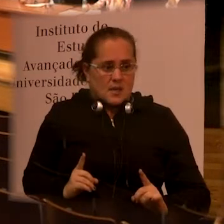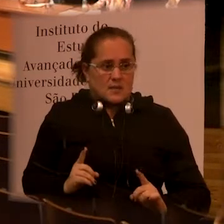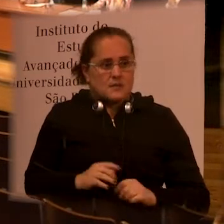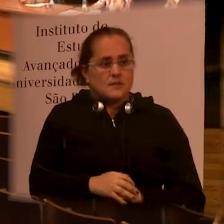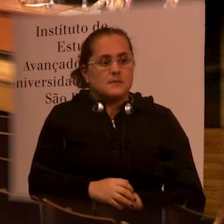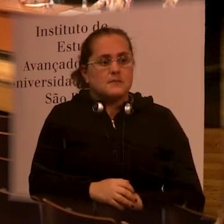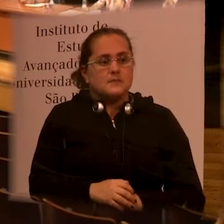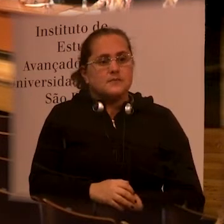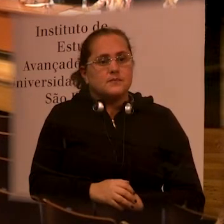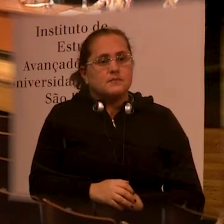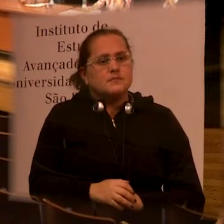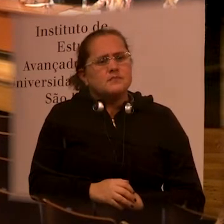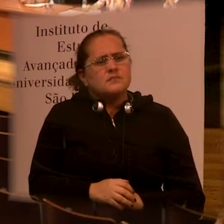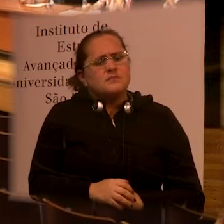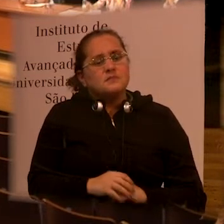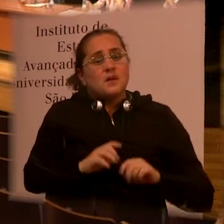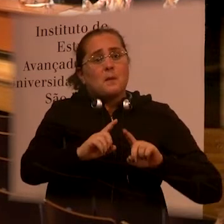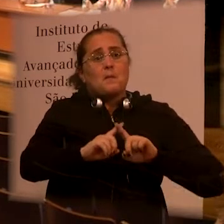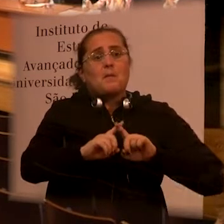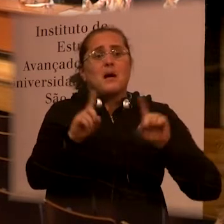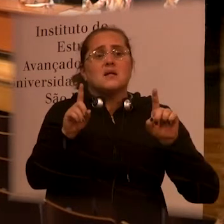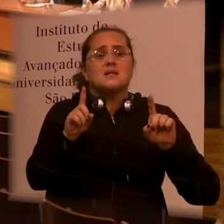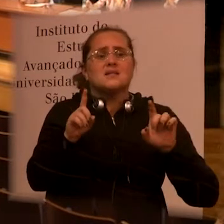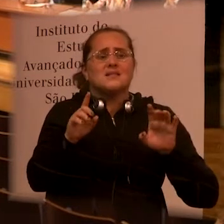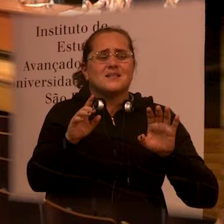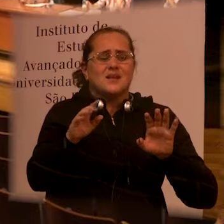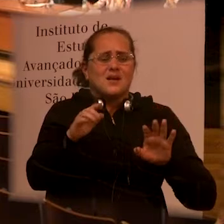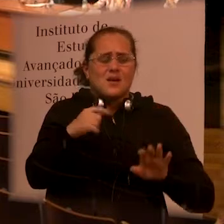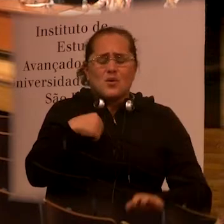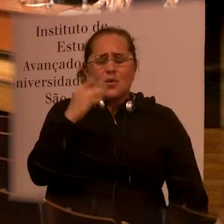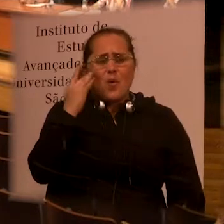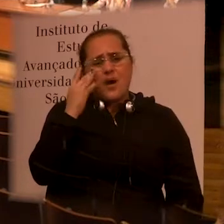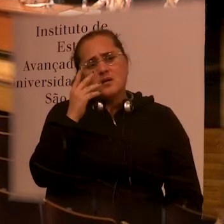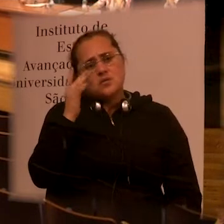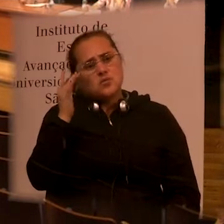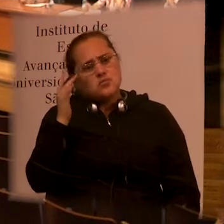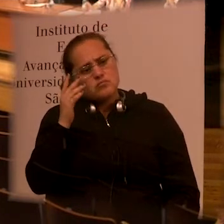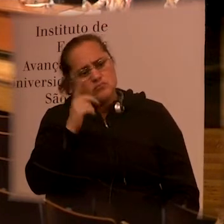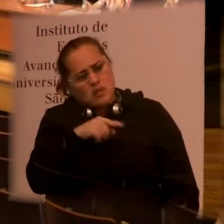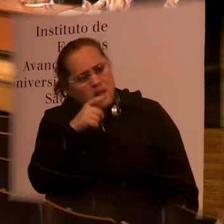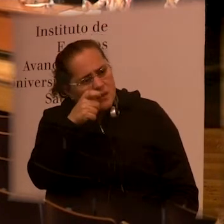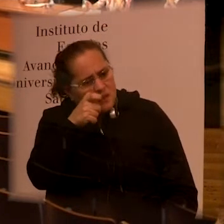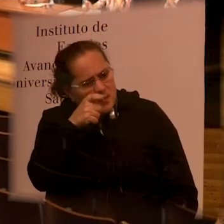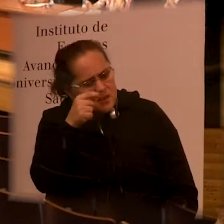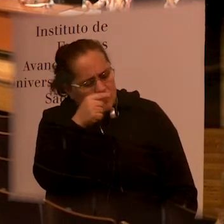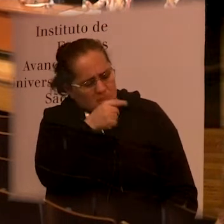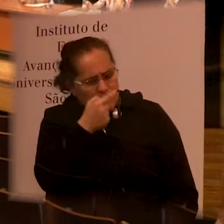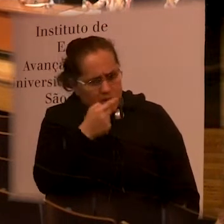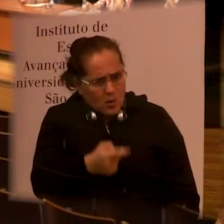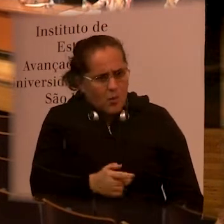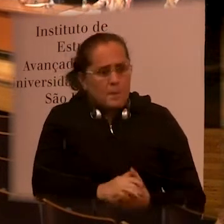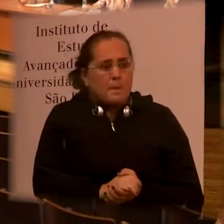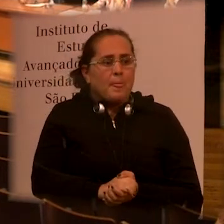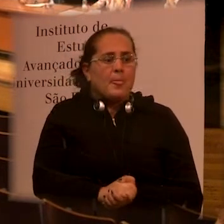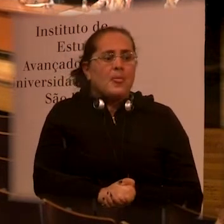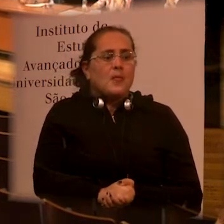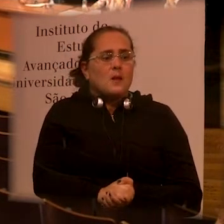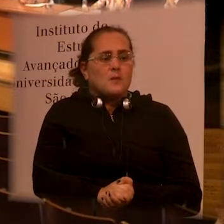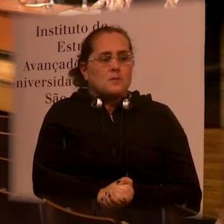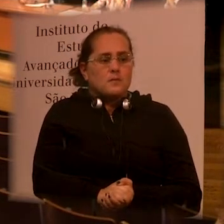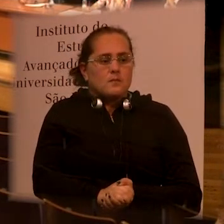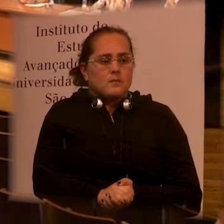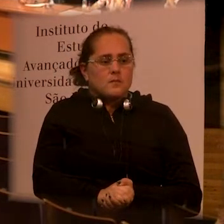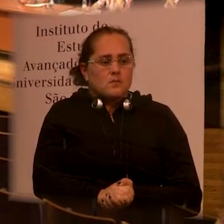people with disabilities. But something that I really thought was interesting on what you mentioned is that